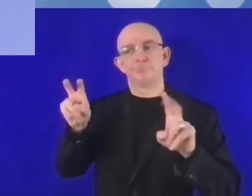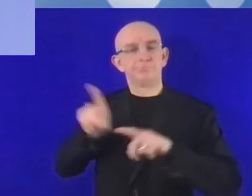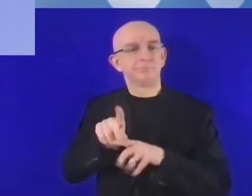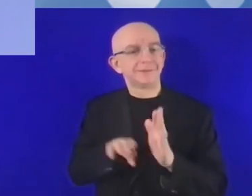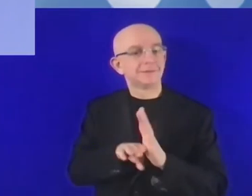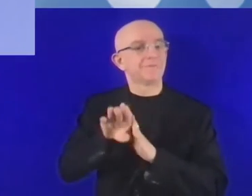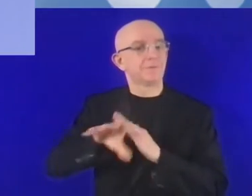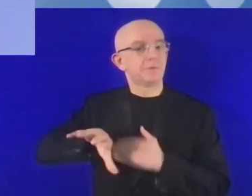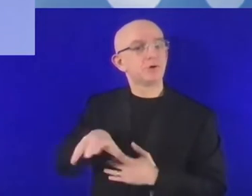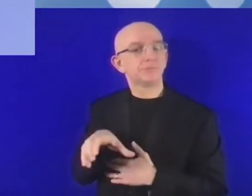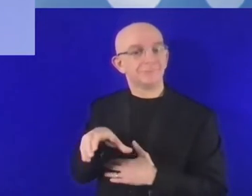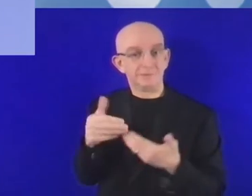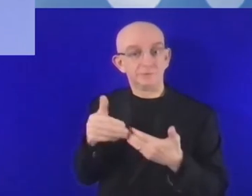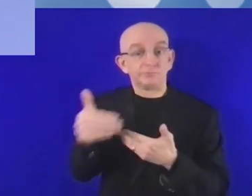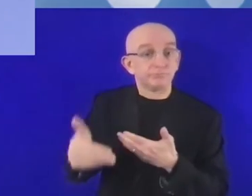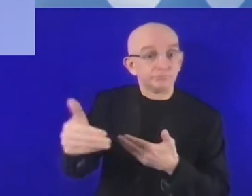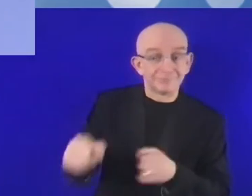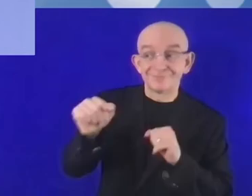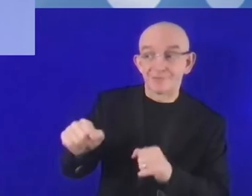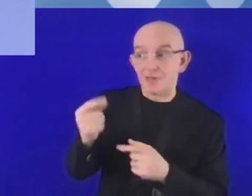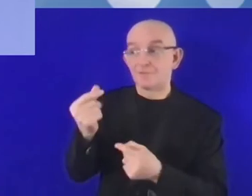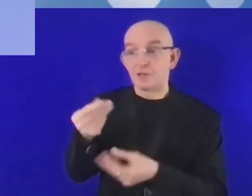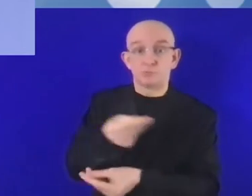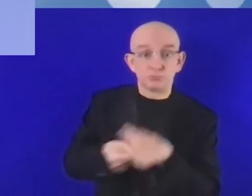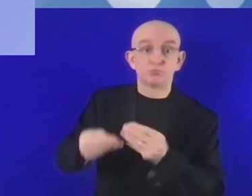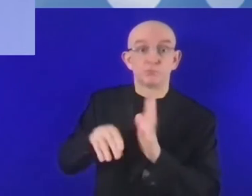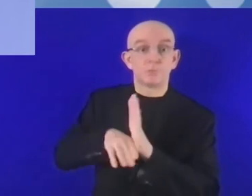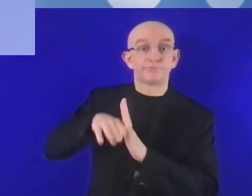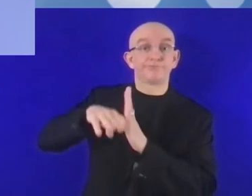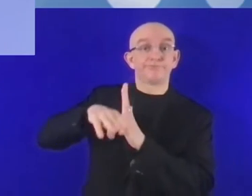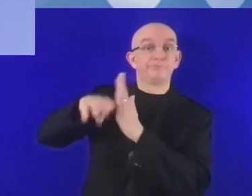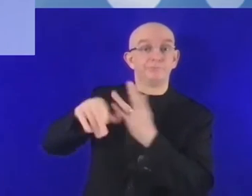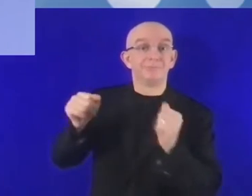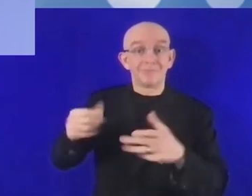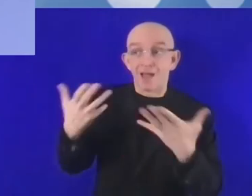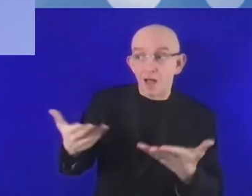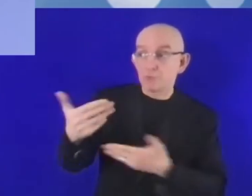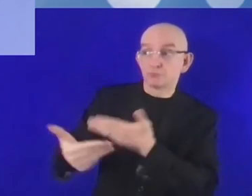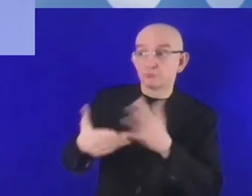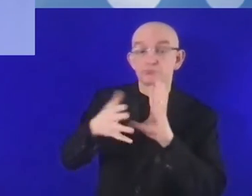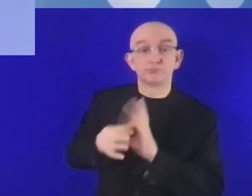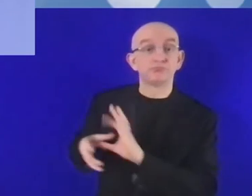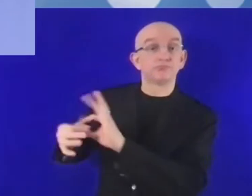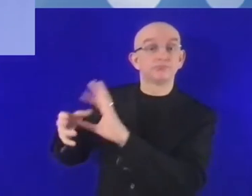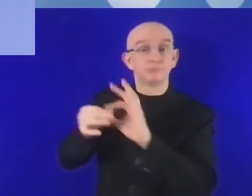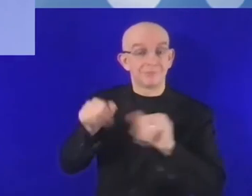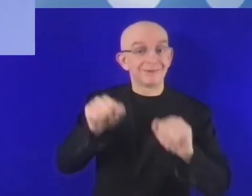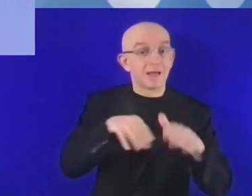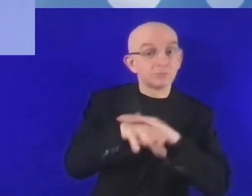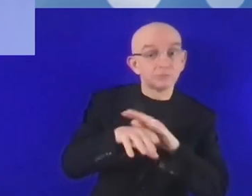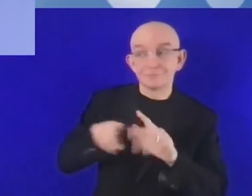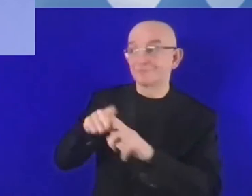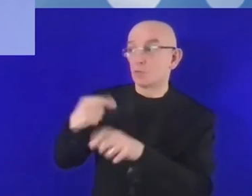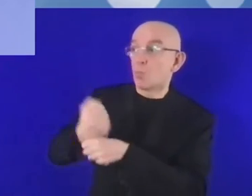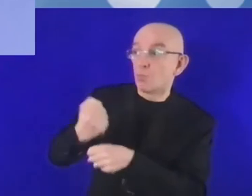Even now infrastructure is the most big constraint at this time, especially